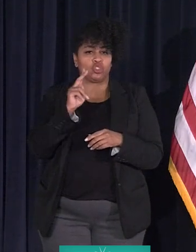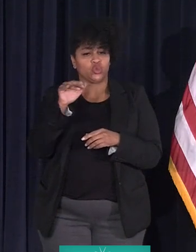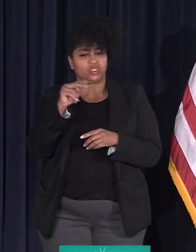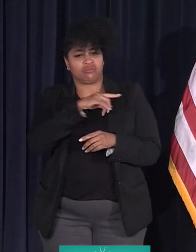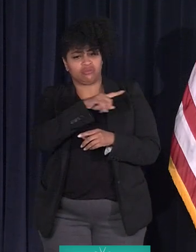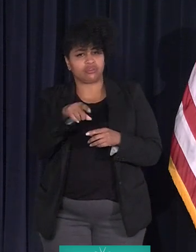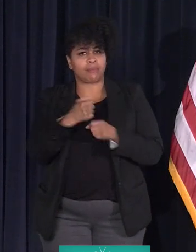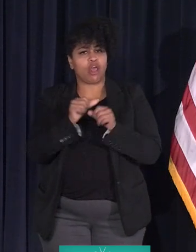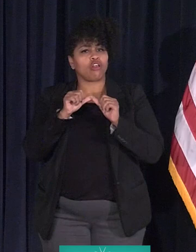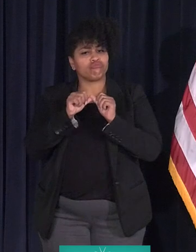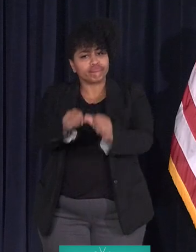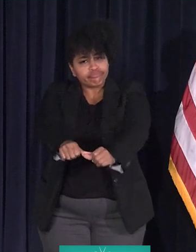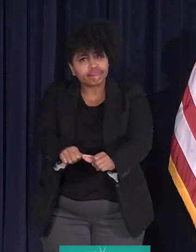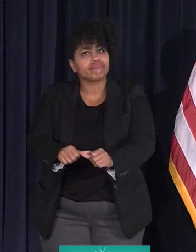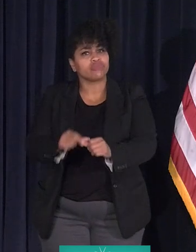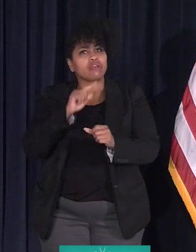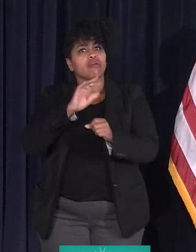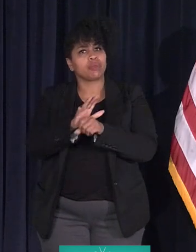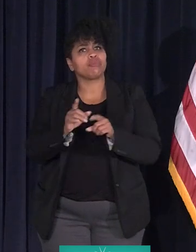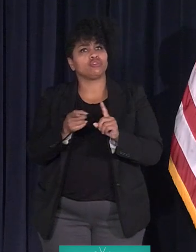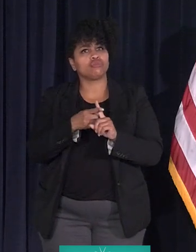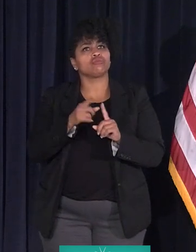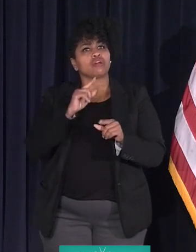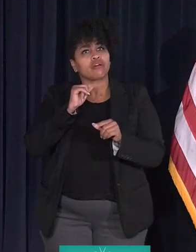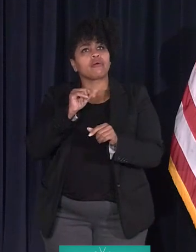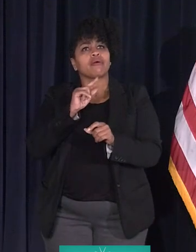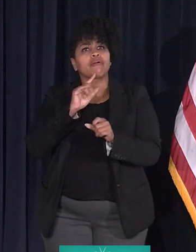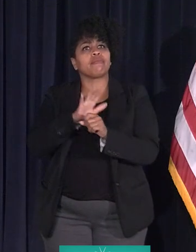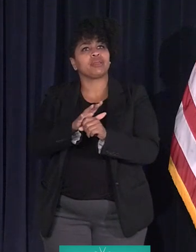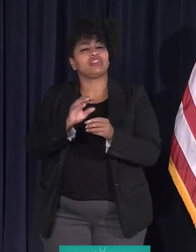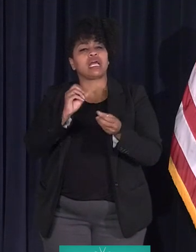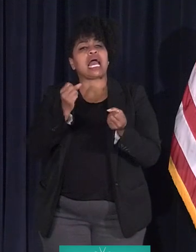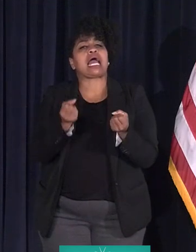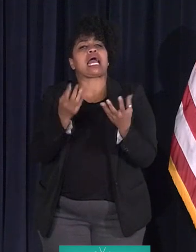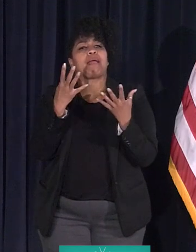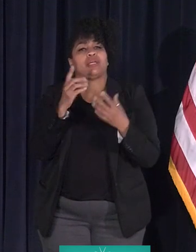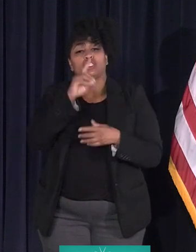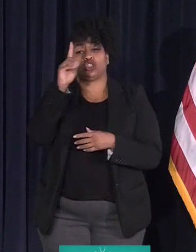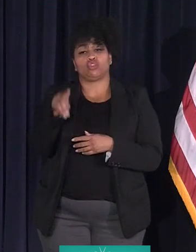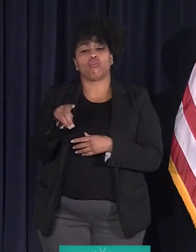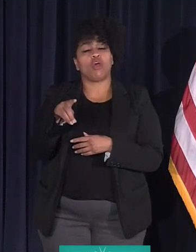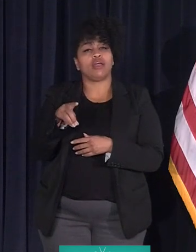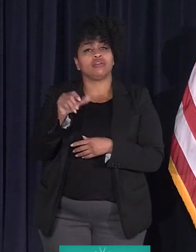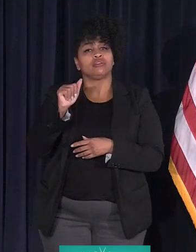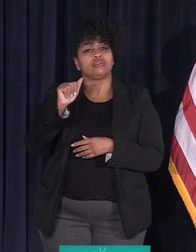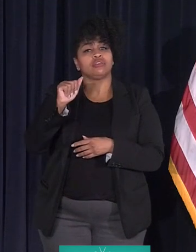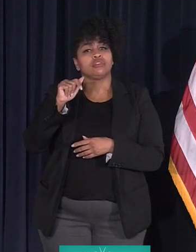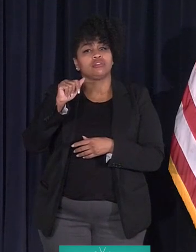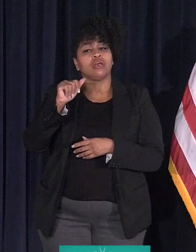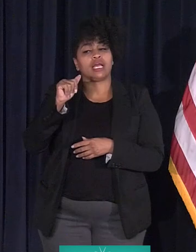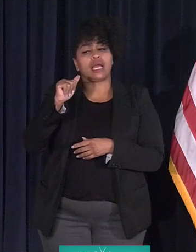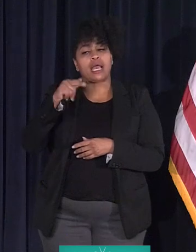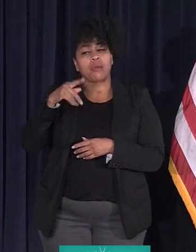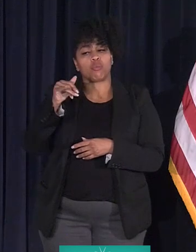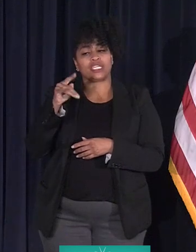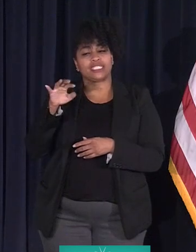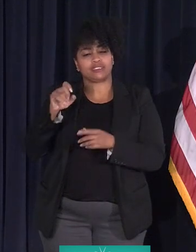journey toward equity and justice by committing to increase the number of Detroit apprentices they hire for 10 years.